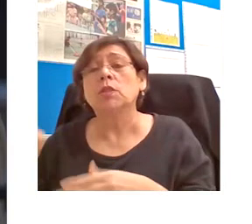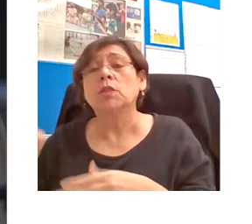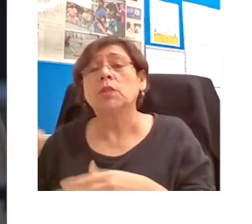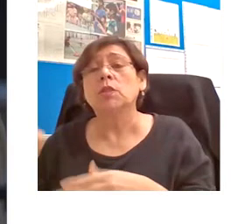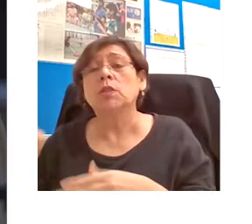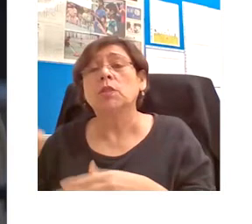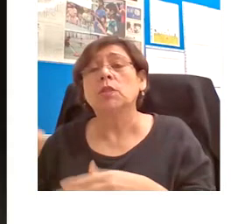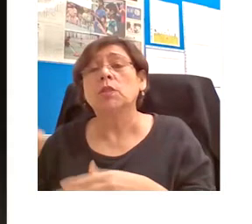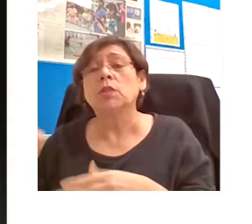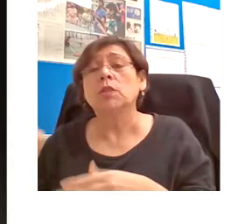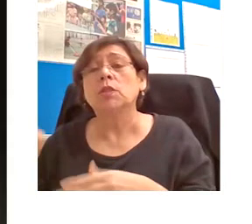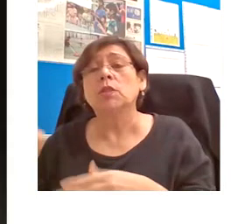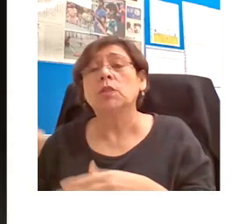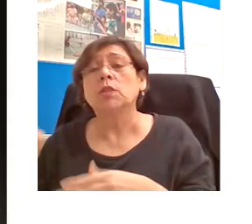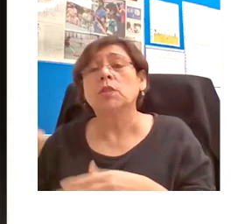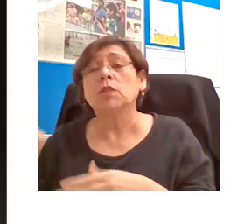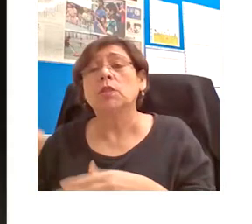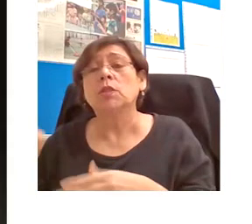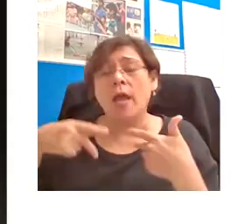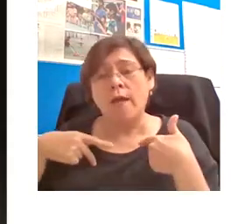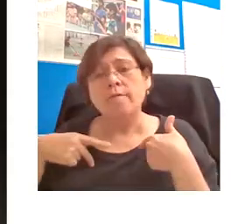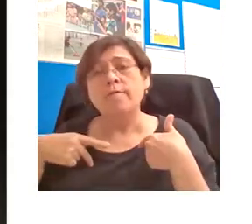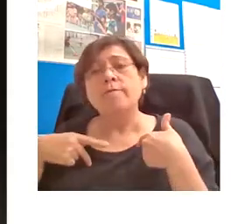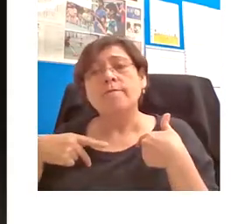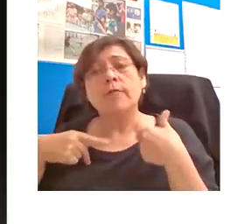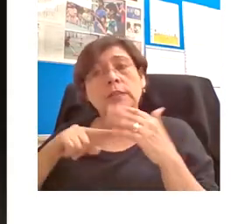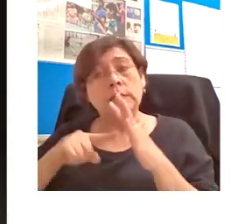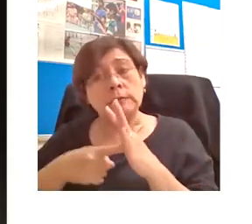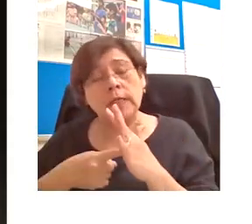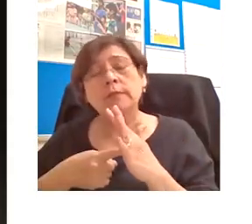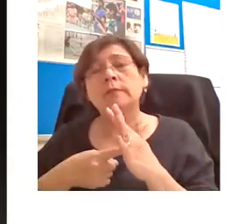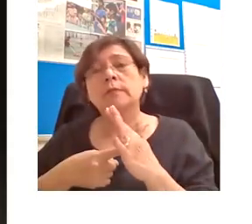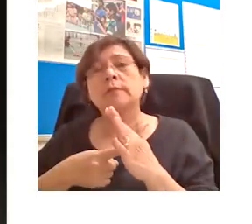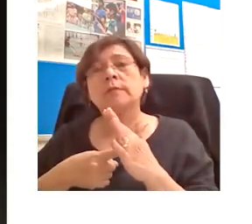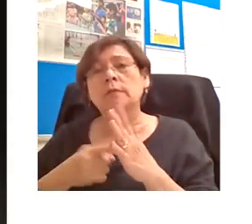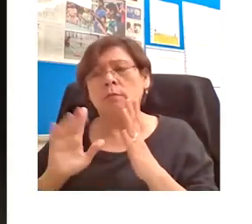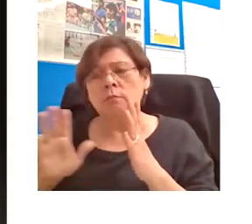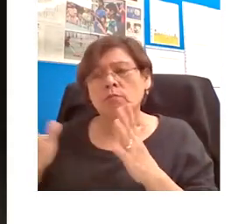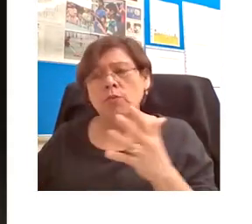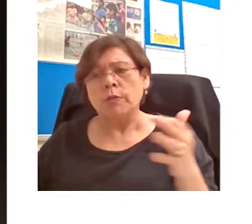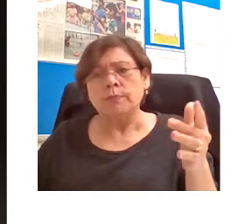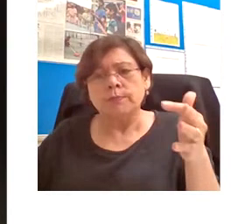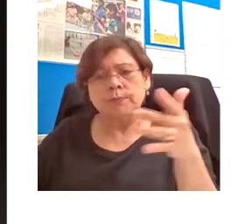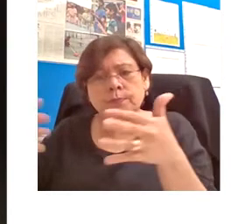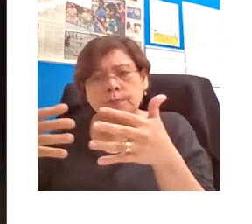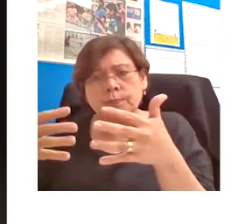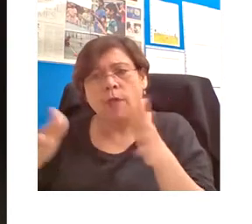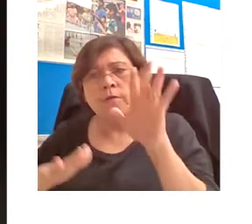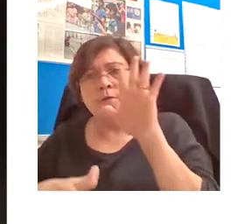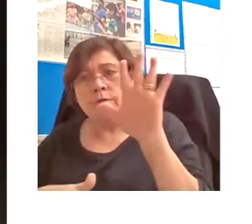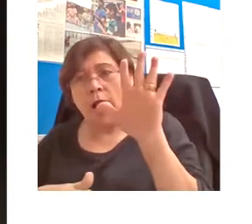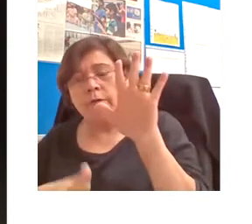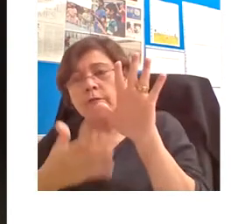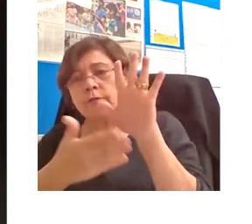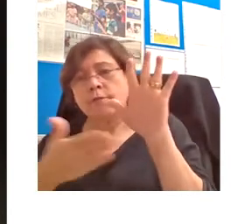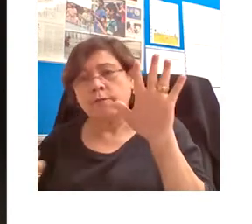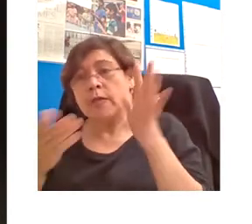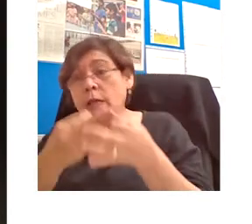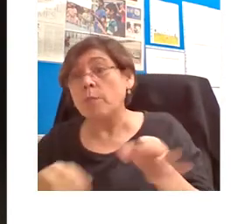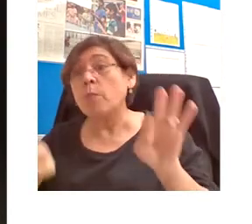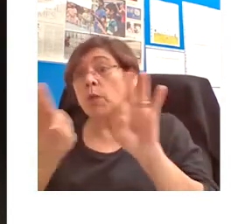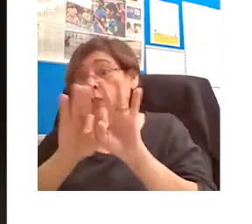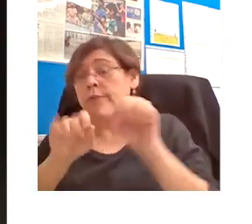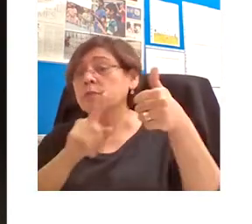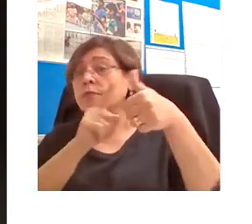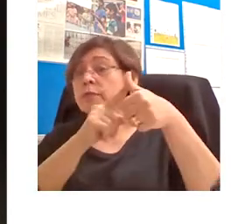pilot the development of such resources by bringing together five key components. One, of course,